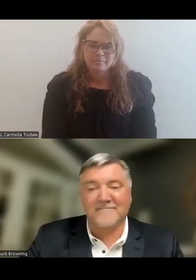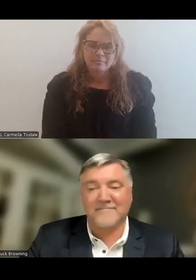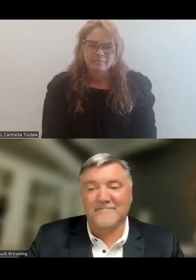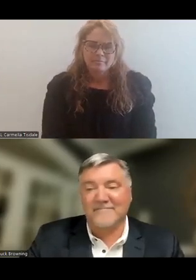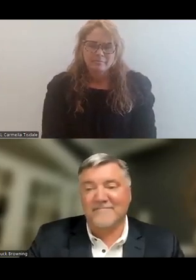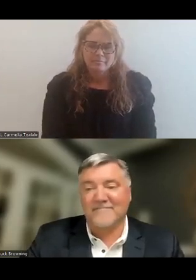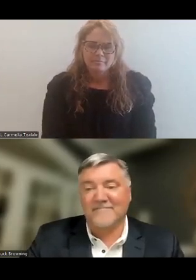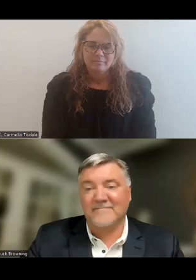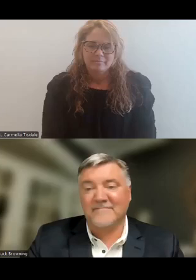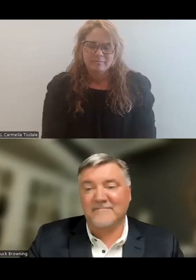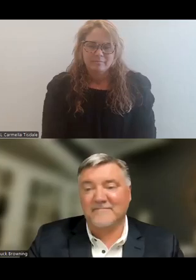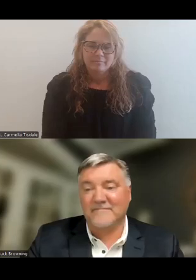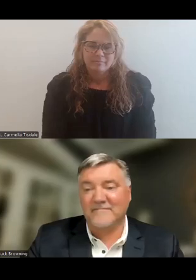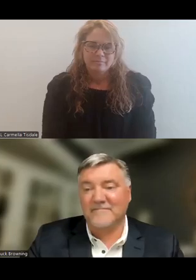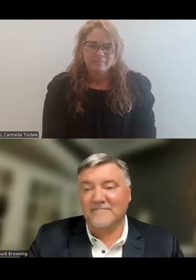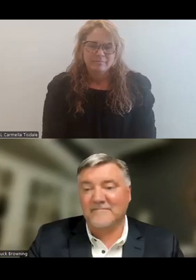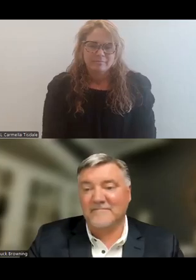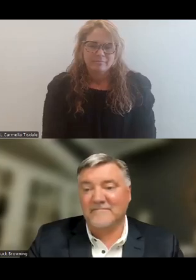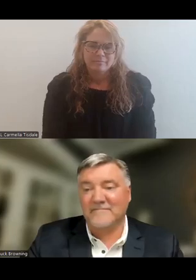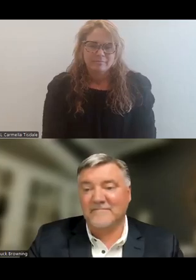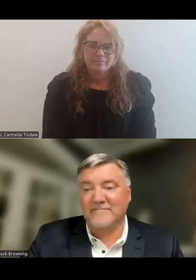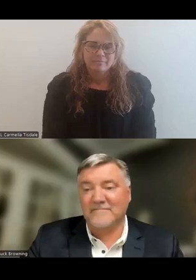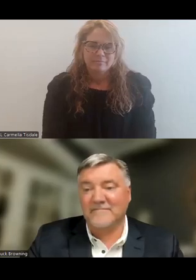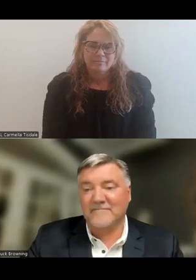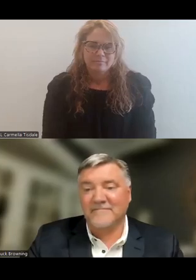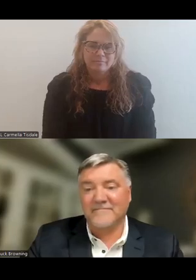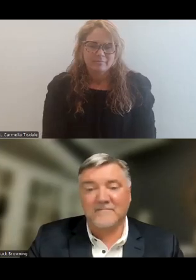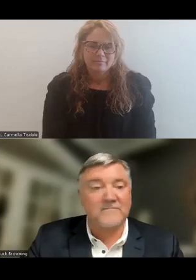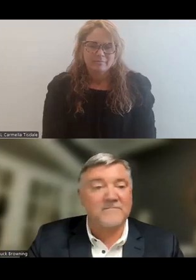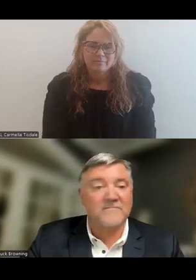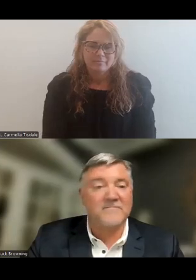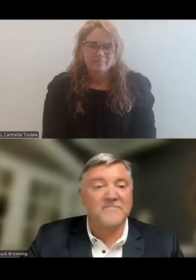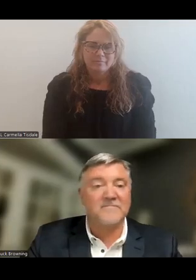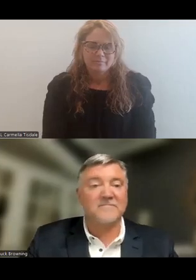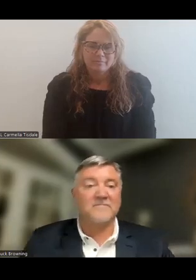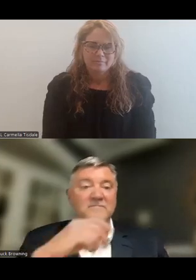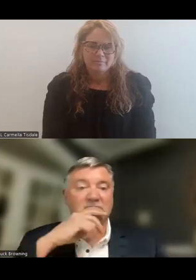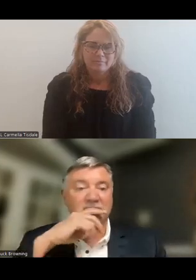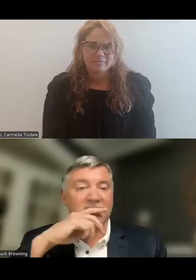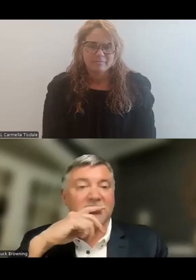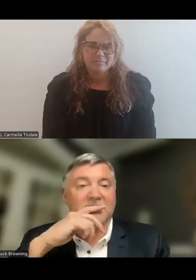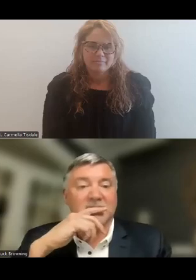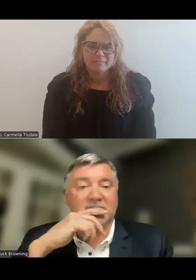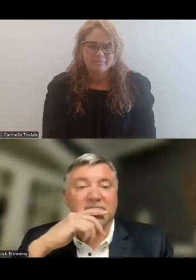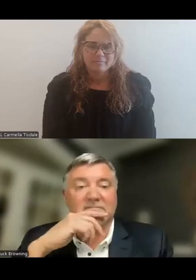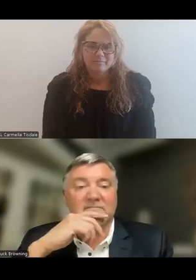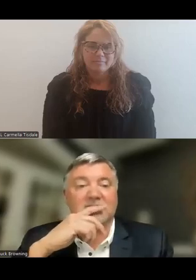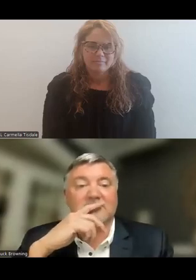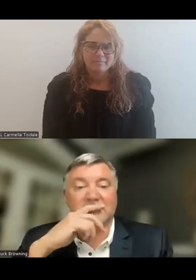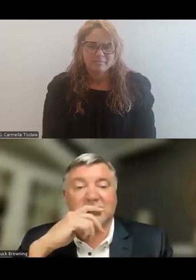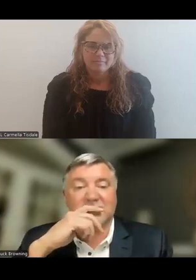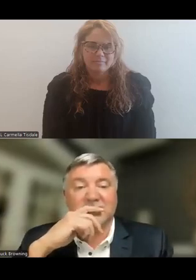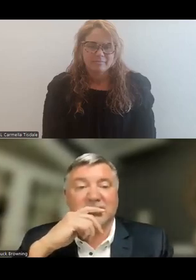988 when you're more fried than a well-done fritter or you're down in the ninth and you need a pinch hitter call or text 988 call or